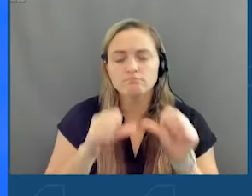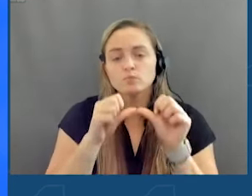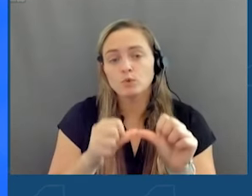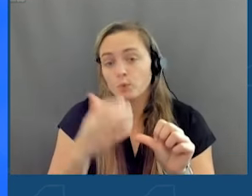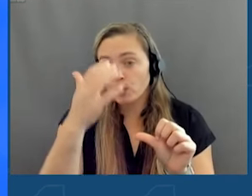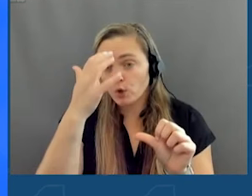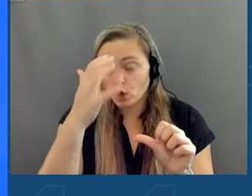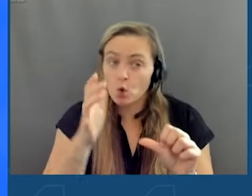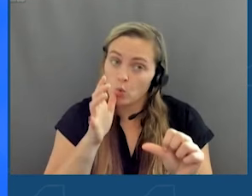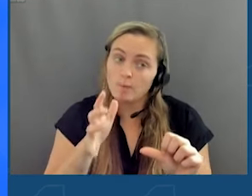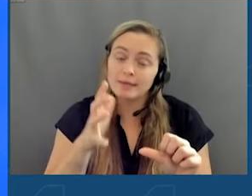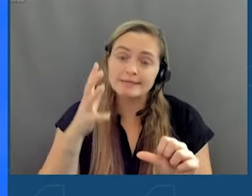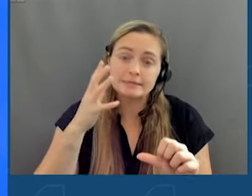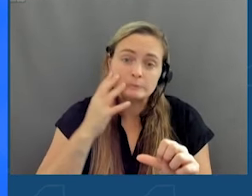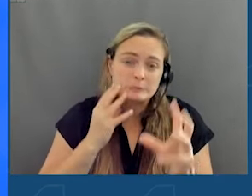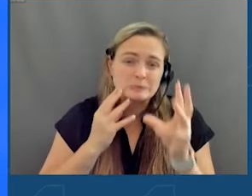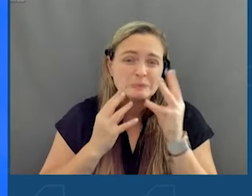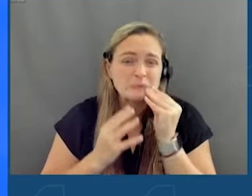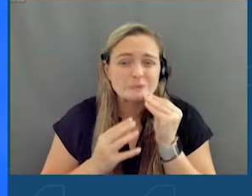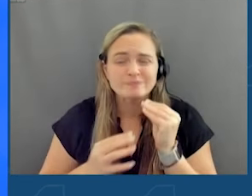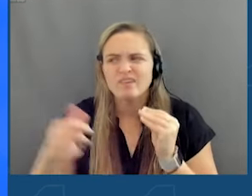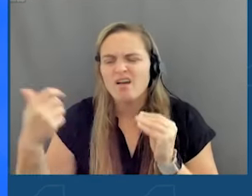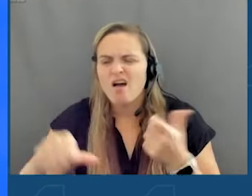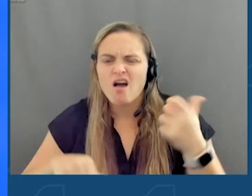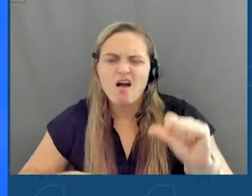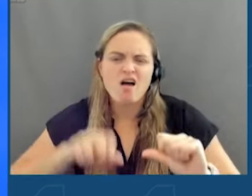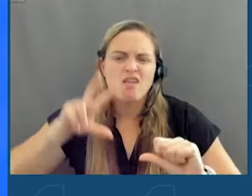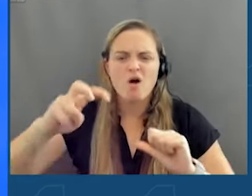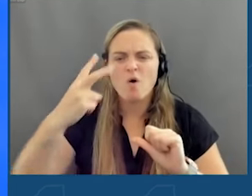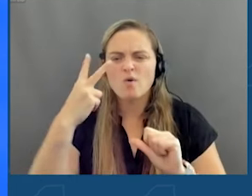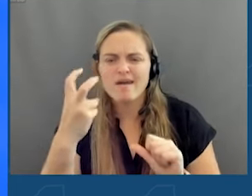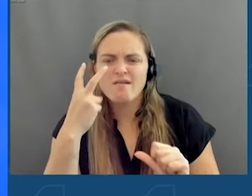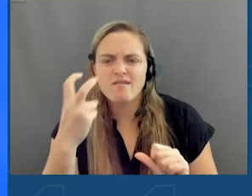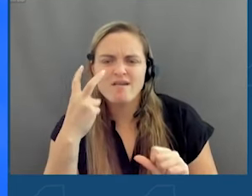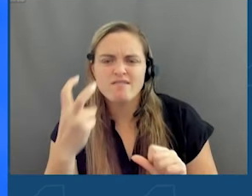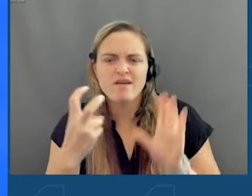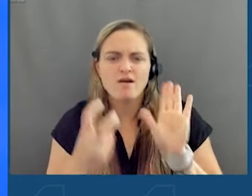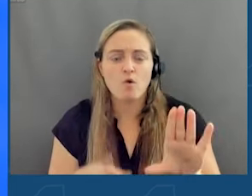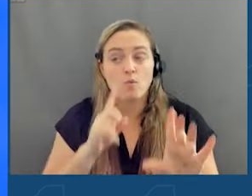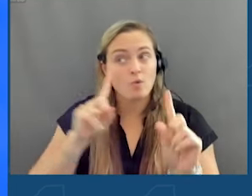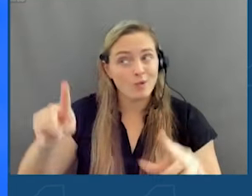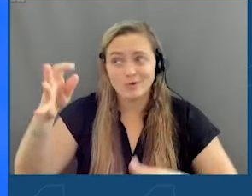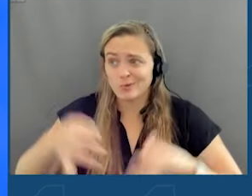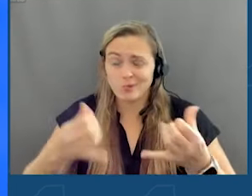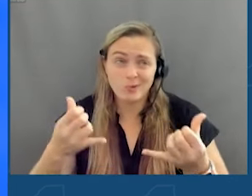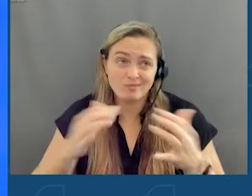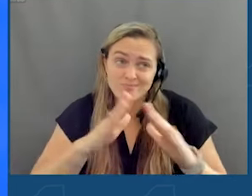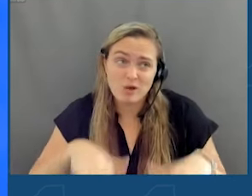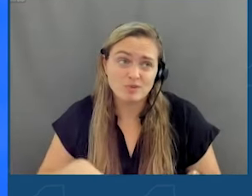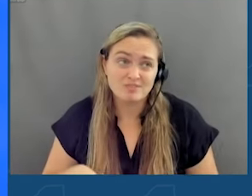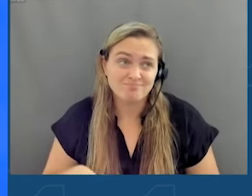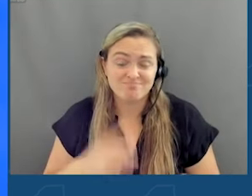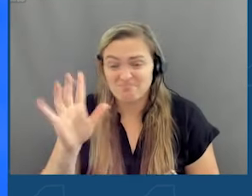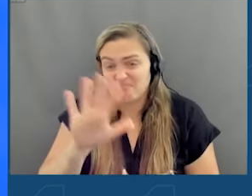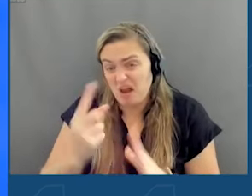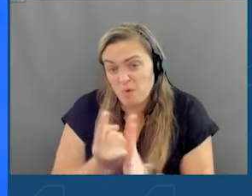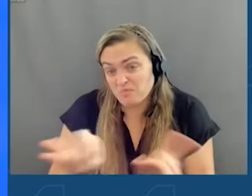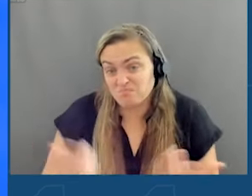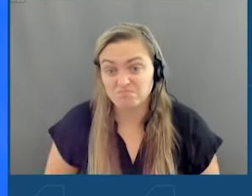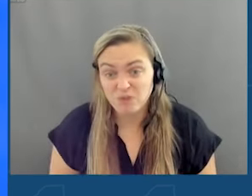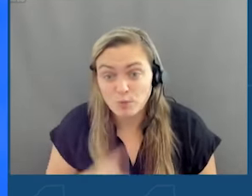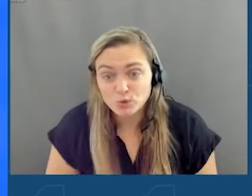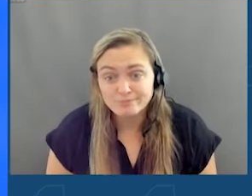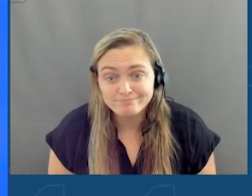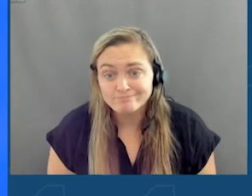headwinds. There'll be naysayers. In fact, there'll probably be people running to the courthouse in the next hour. But